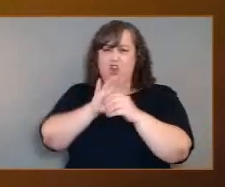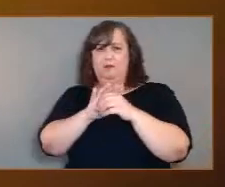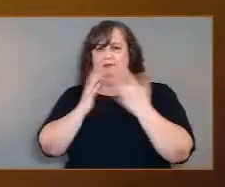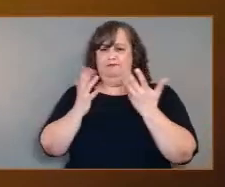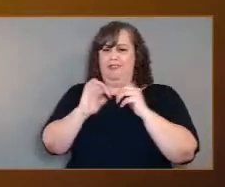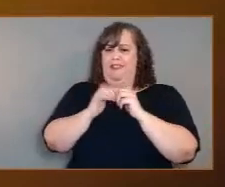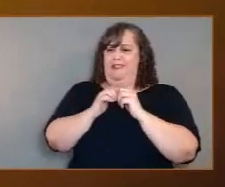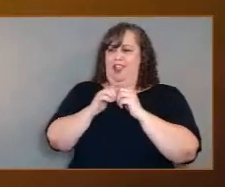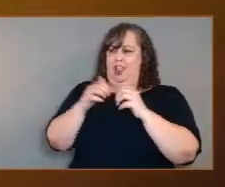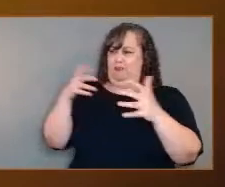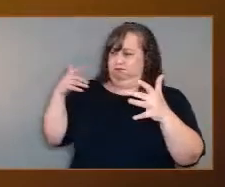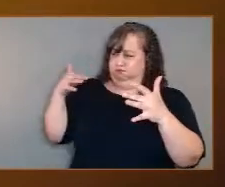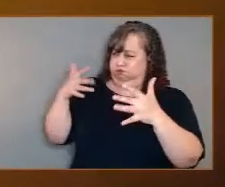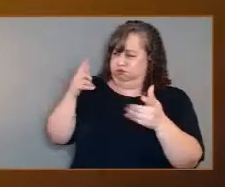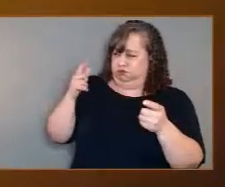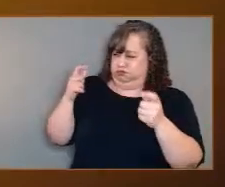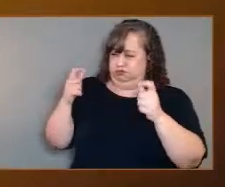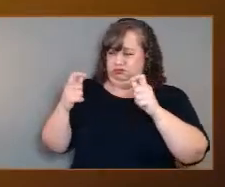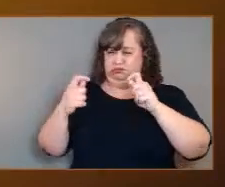Are they habitable?